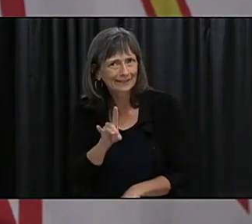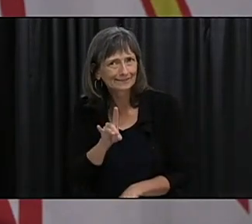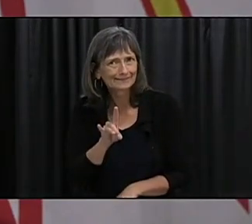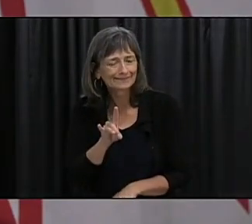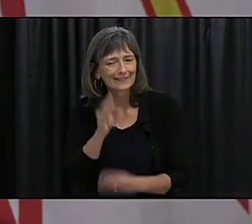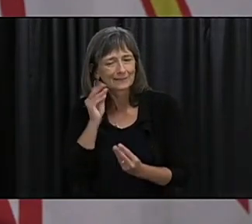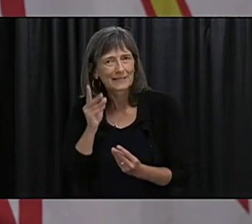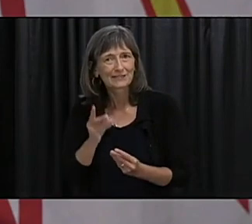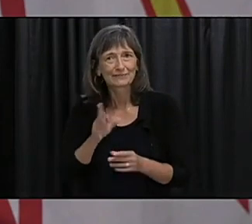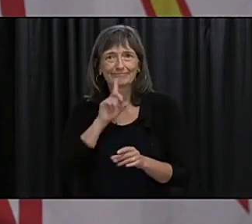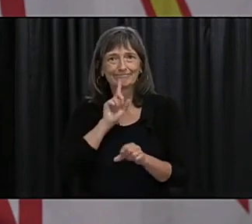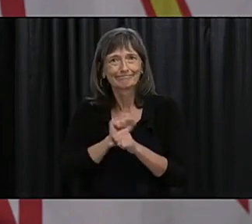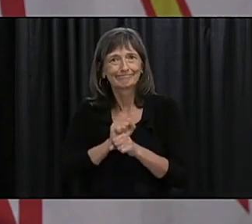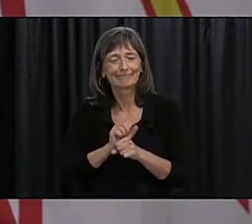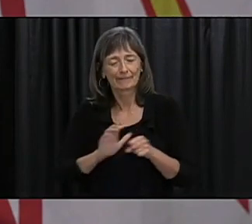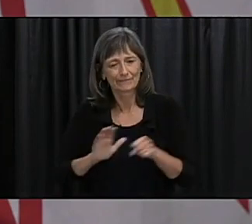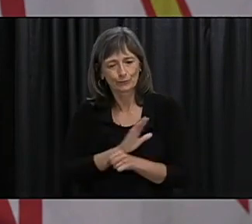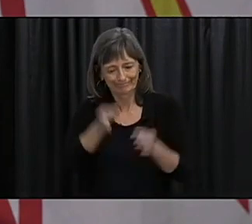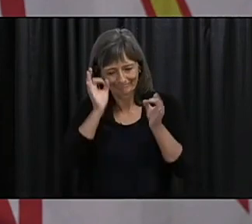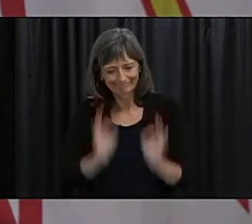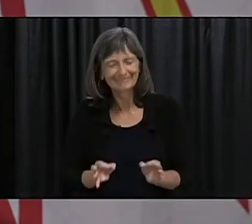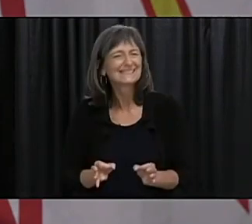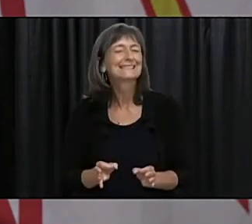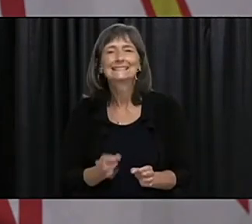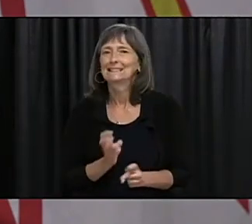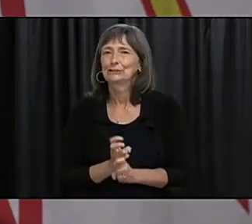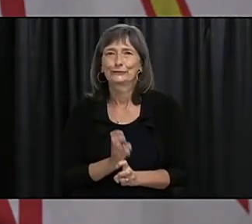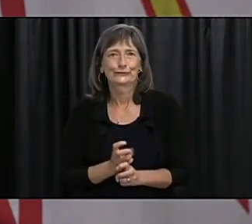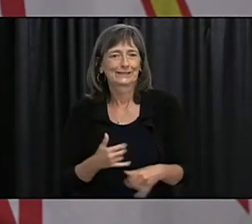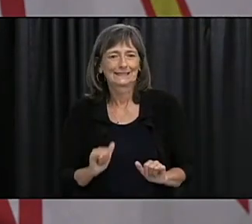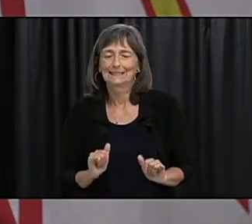difficult to make a decision we know that there have been situations where